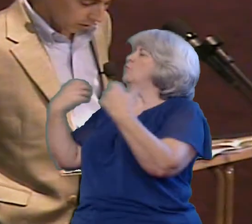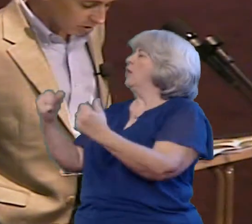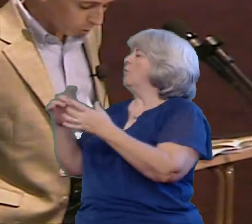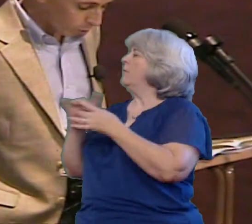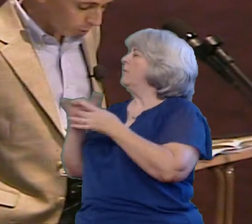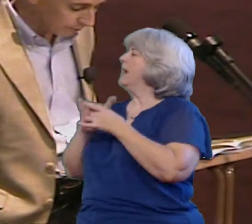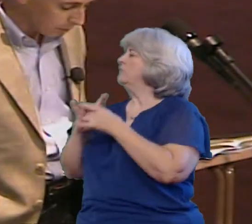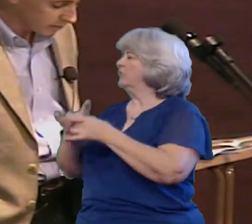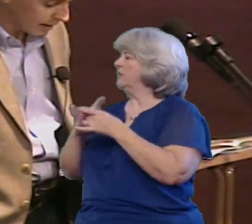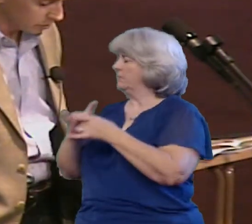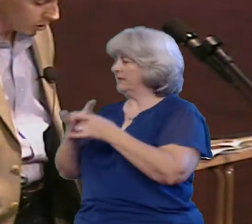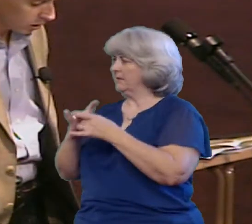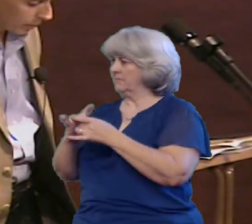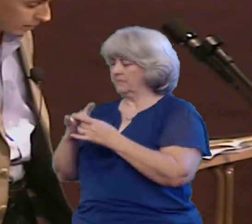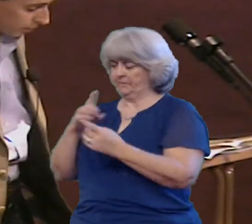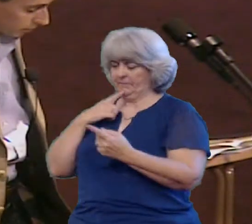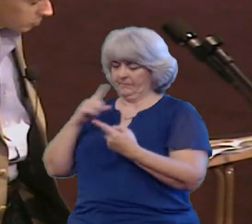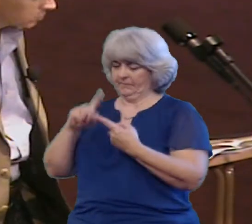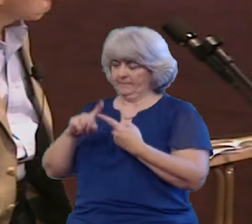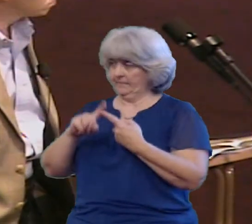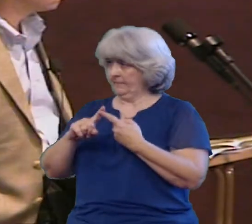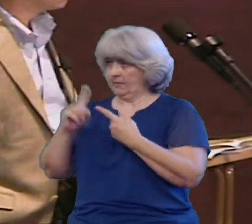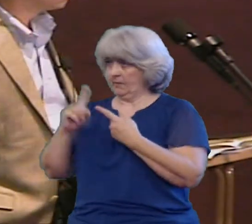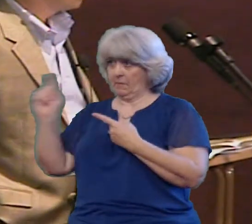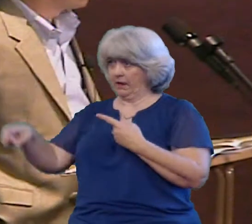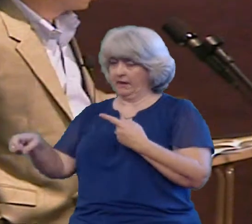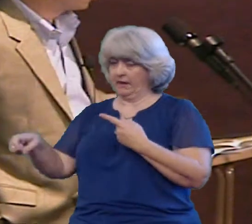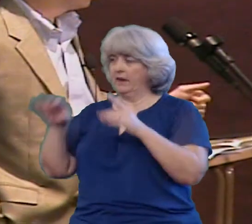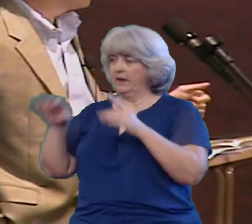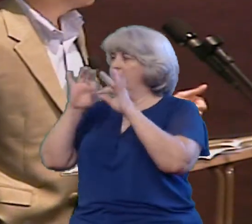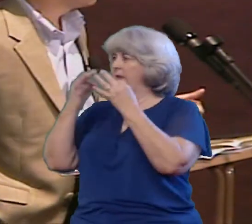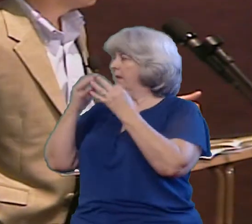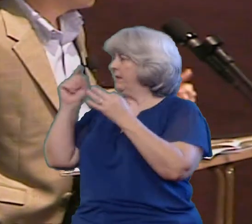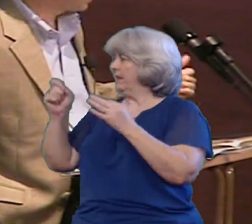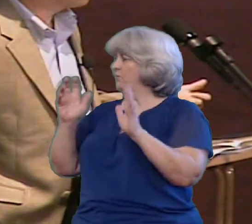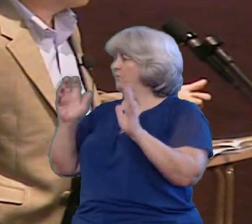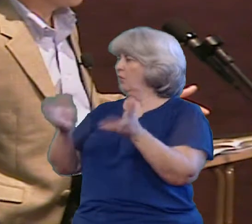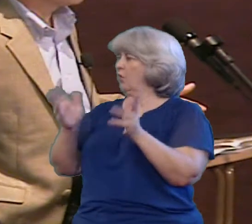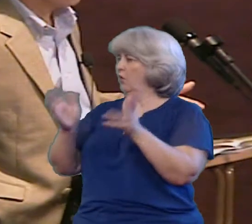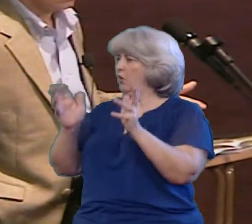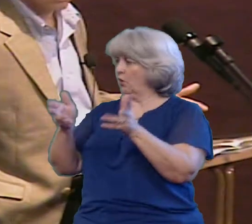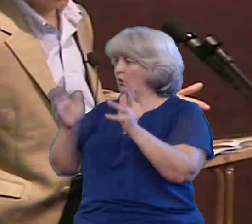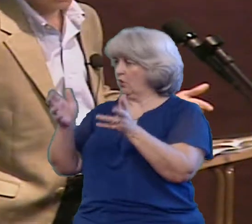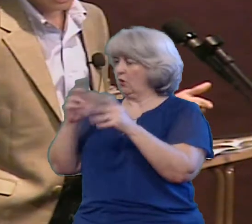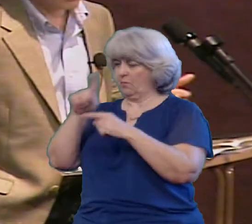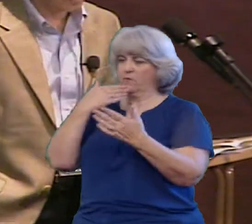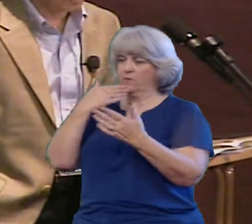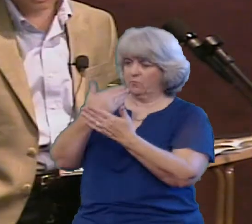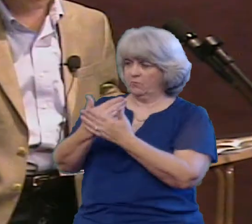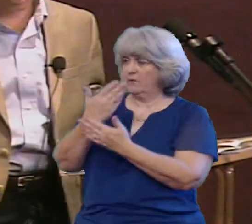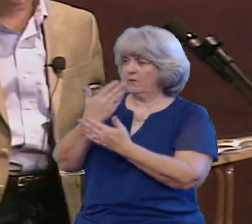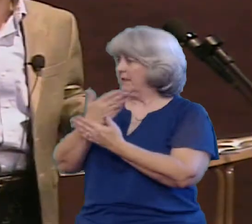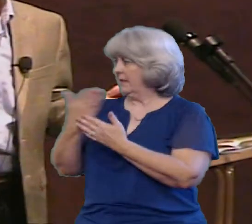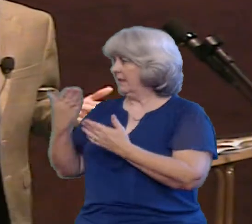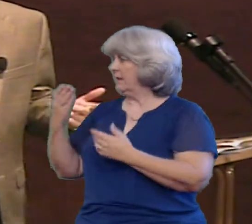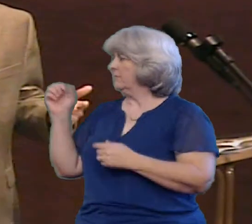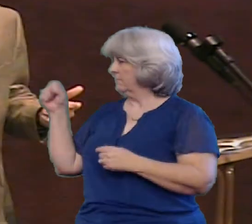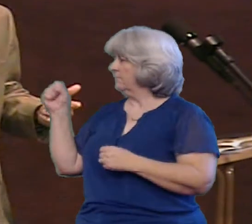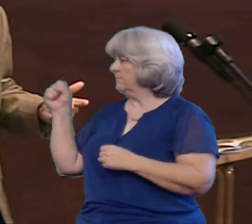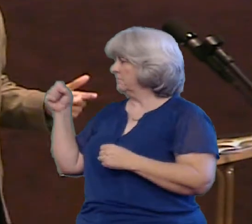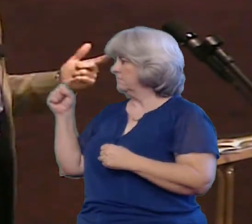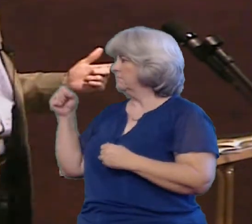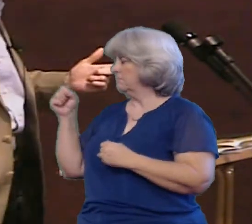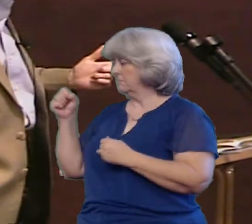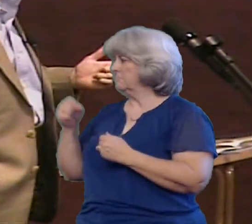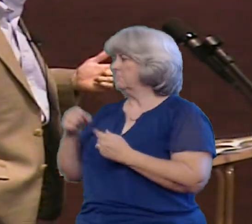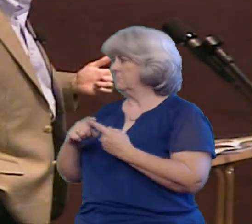It says number one families have to talk about things The good And the bad I tell my team all the time at work